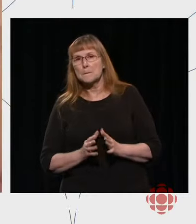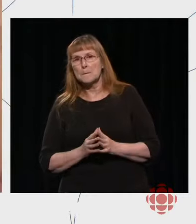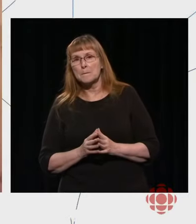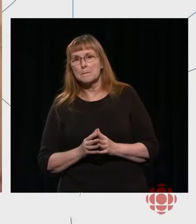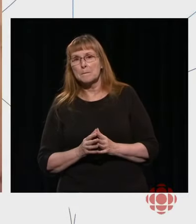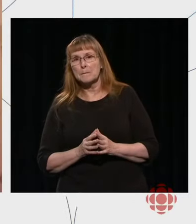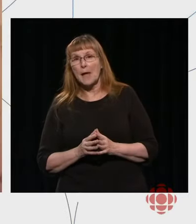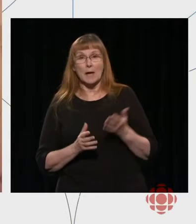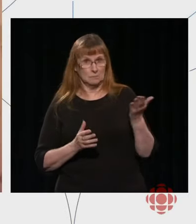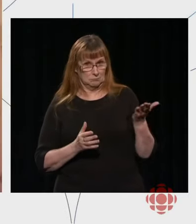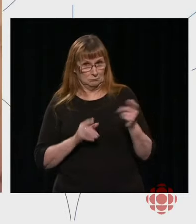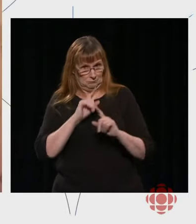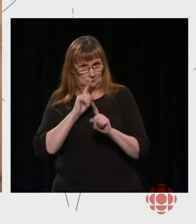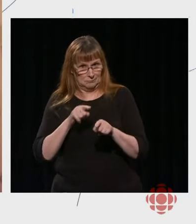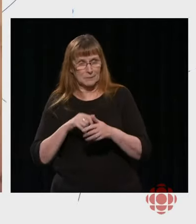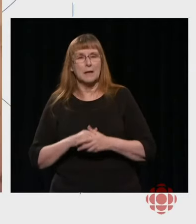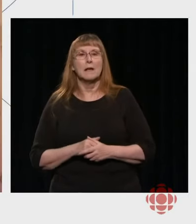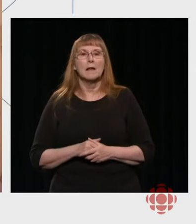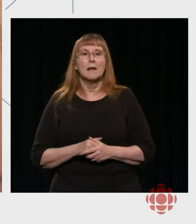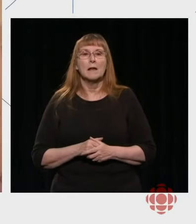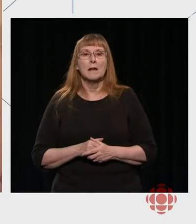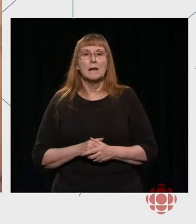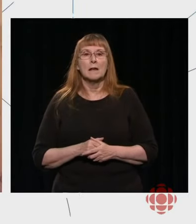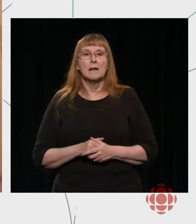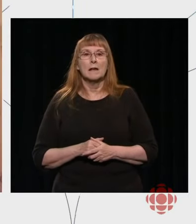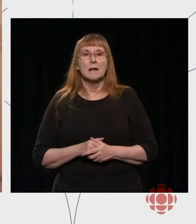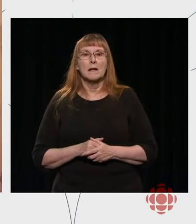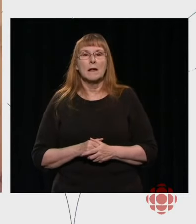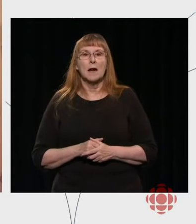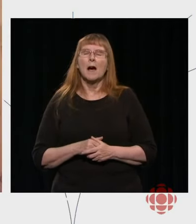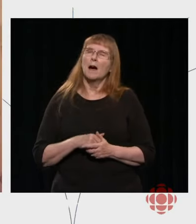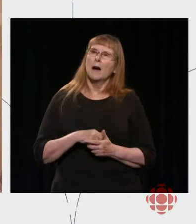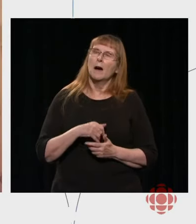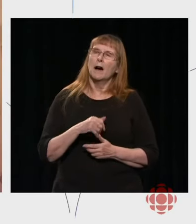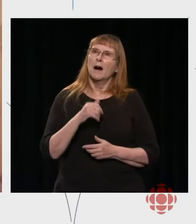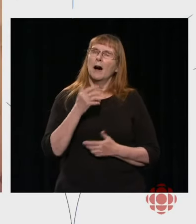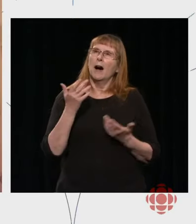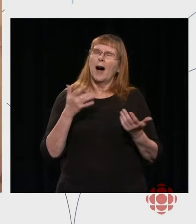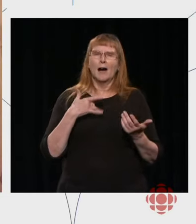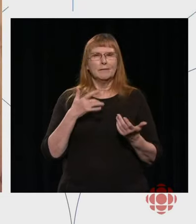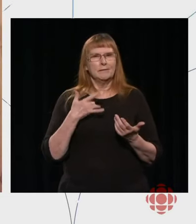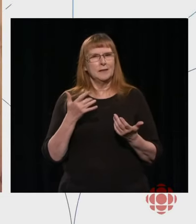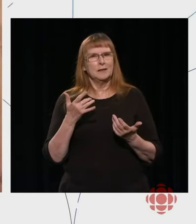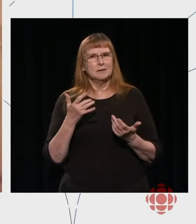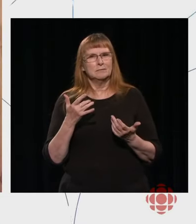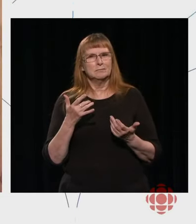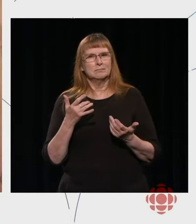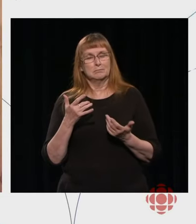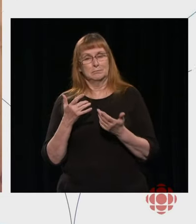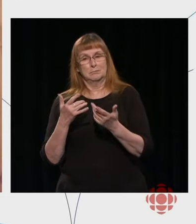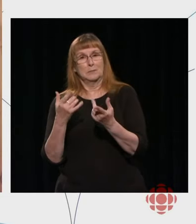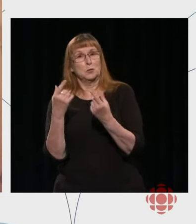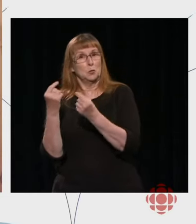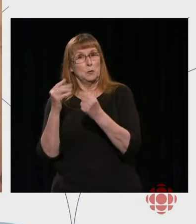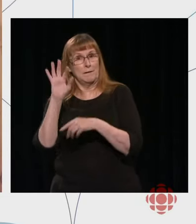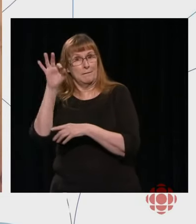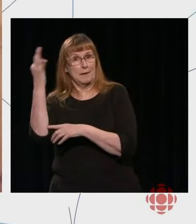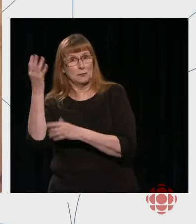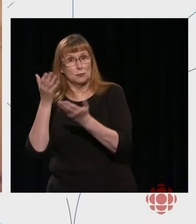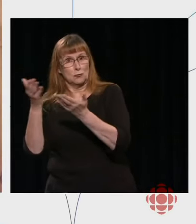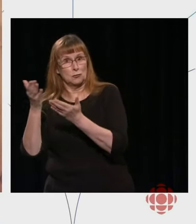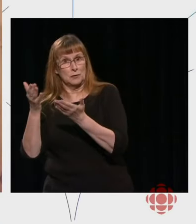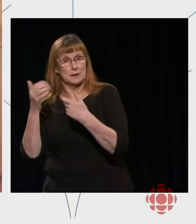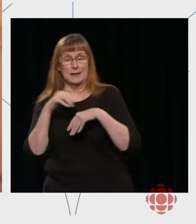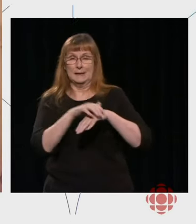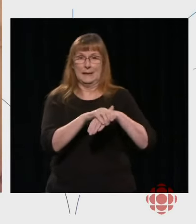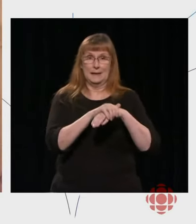Well, actually, I think there's many, many similarities between what Michelle is doing in the French services side and what we're